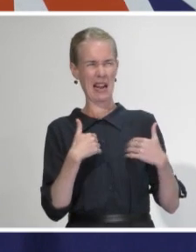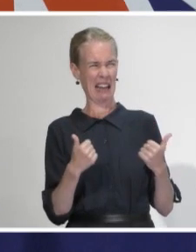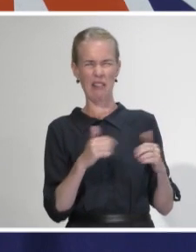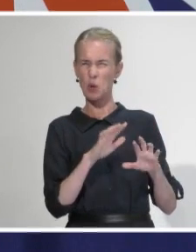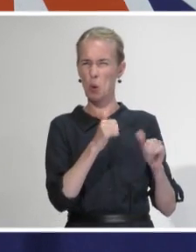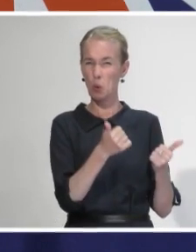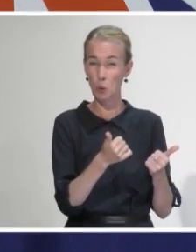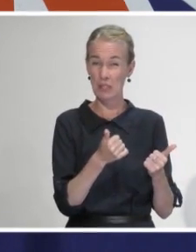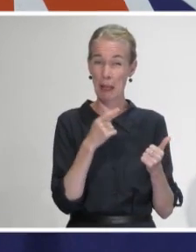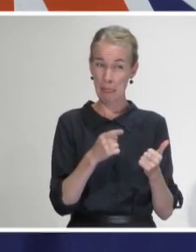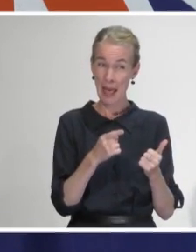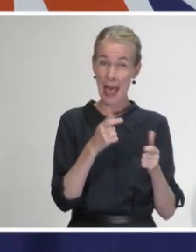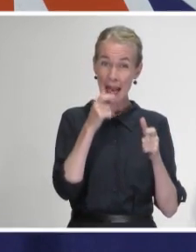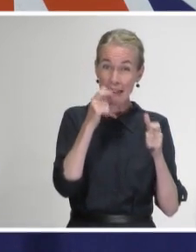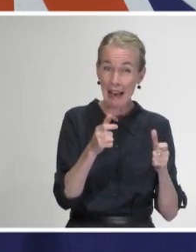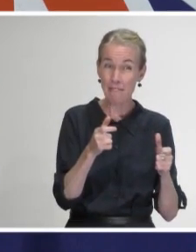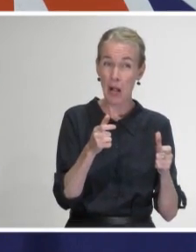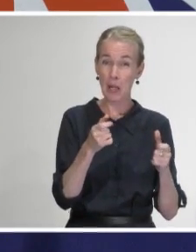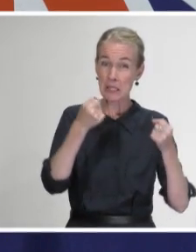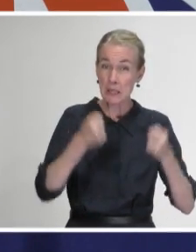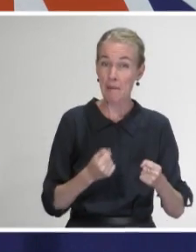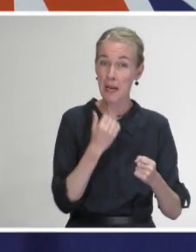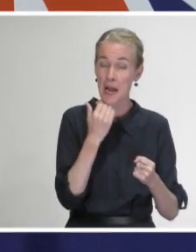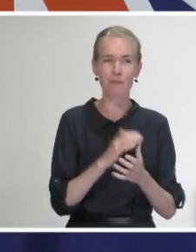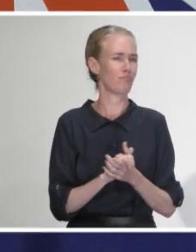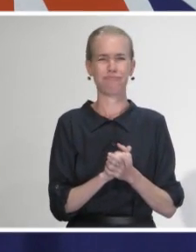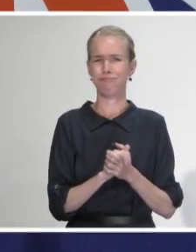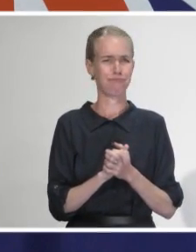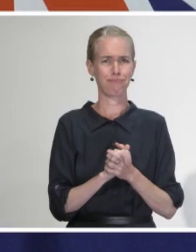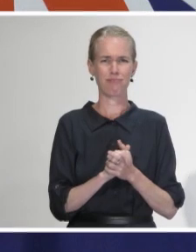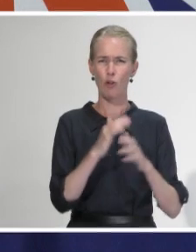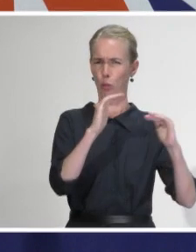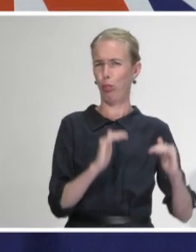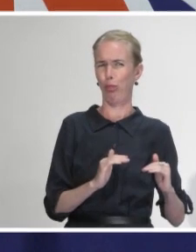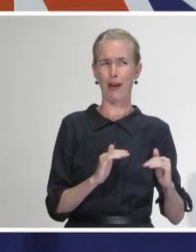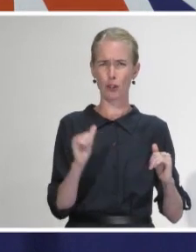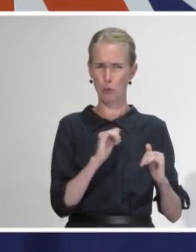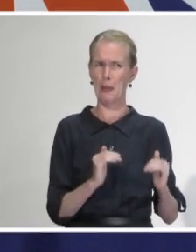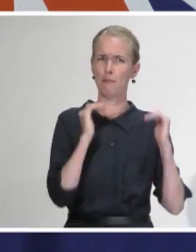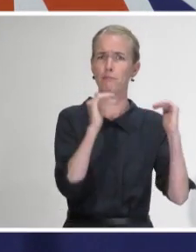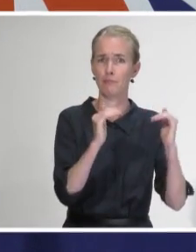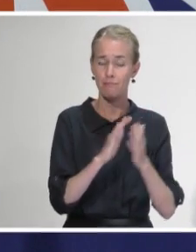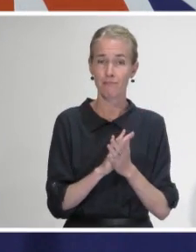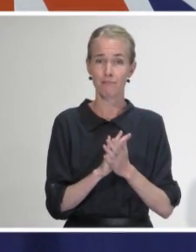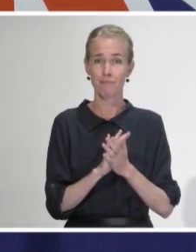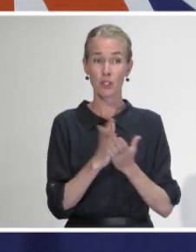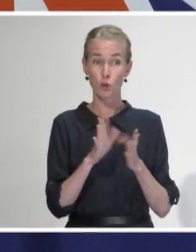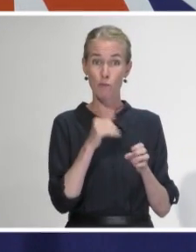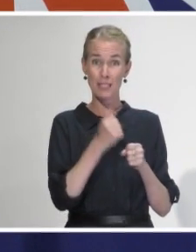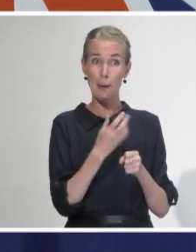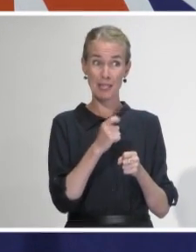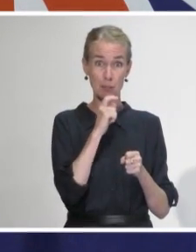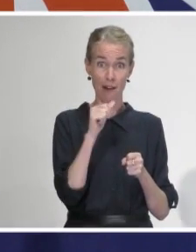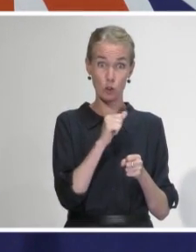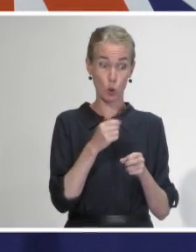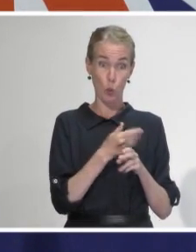Well, not specifically, but as I said earlier on, what we have found when we have gone into investigating or public health staff